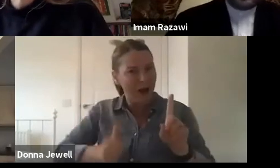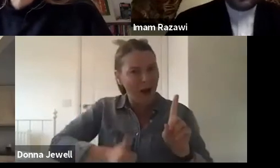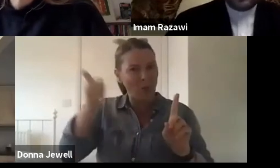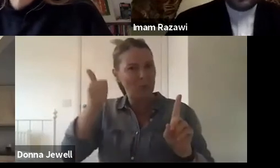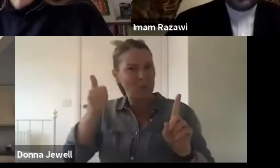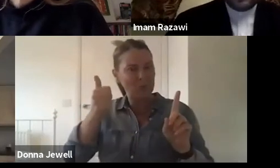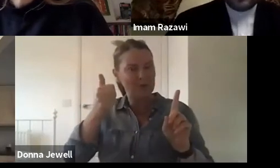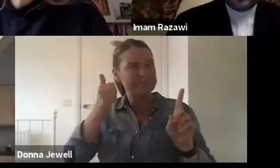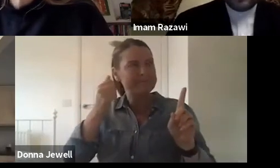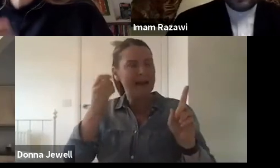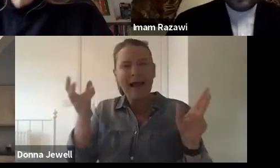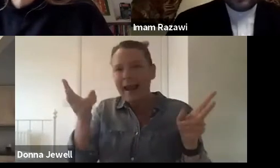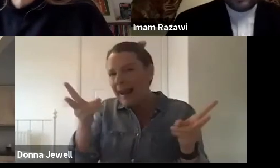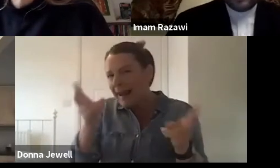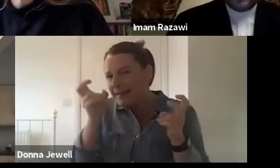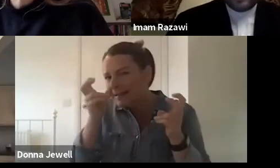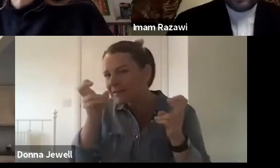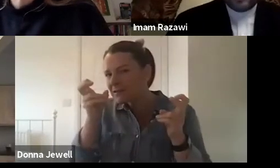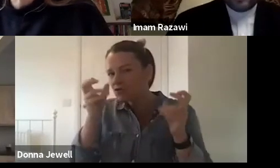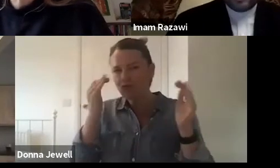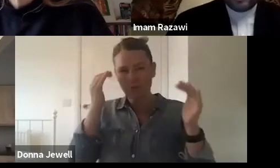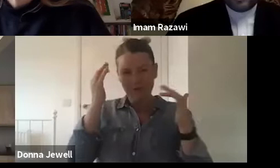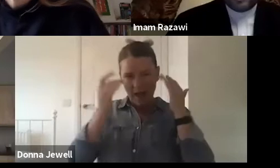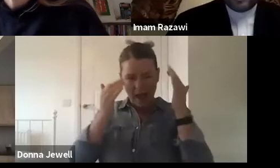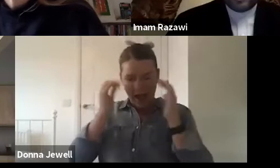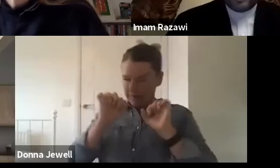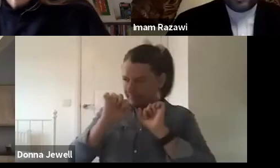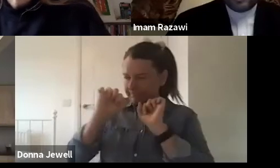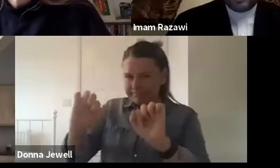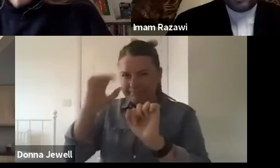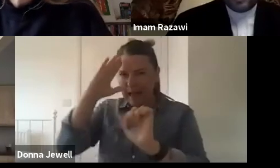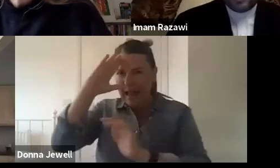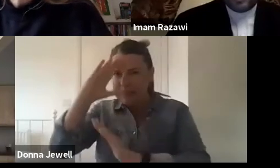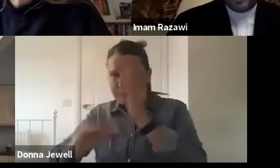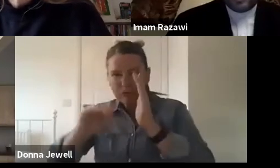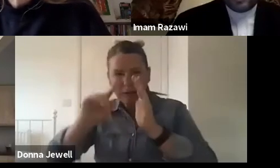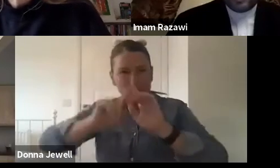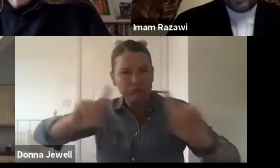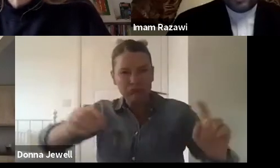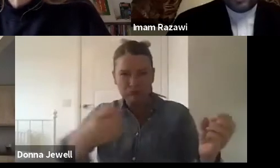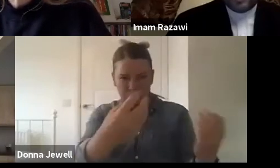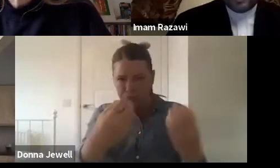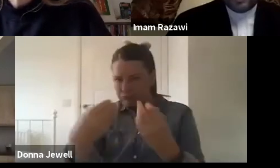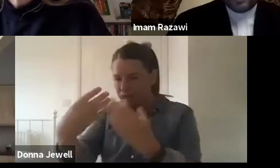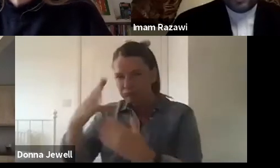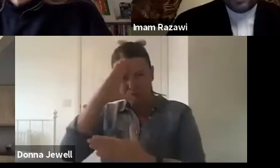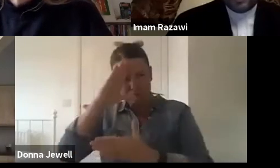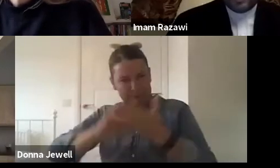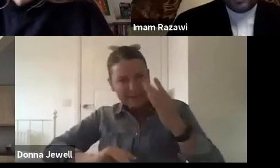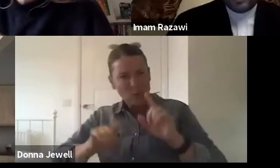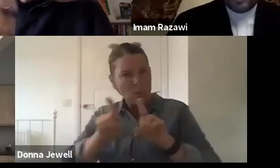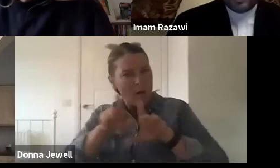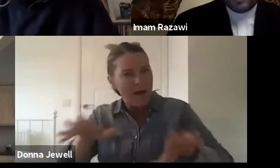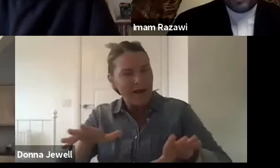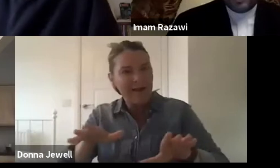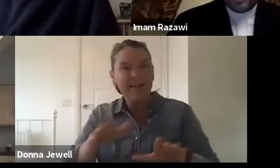reflect people's experiences during that time. So for example, they had a kind of almost